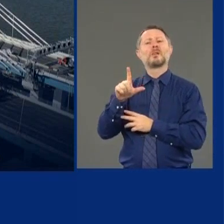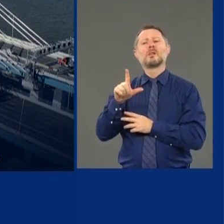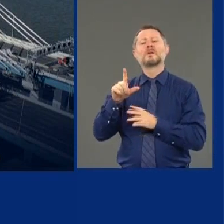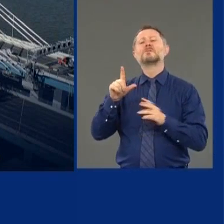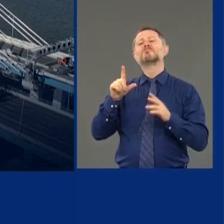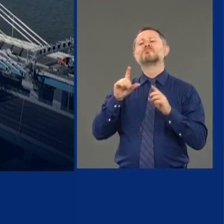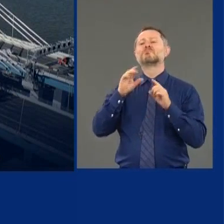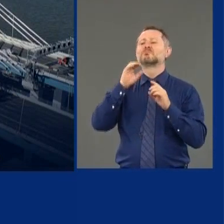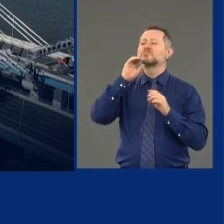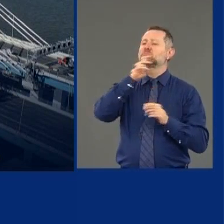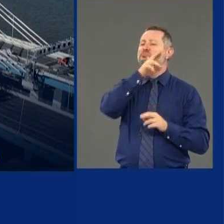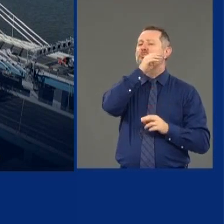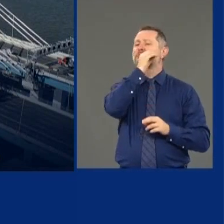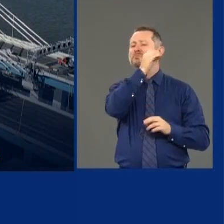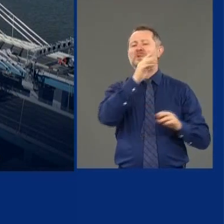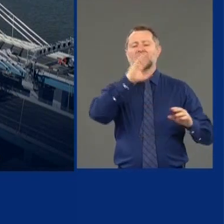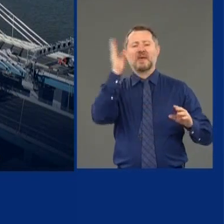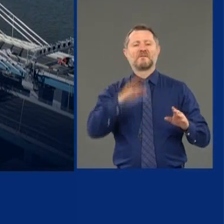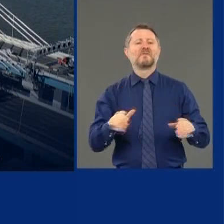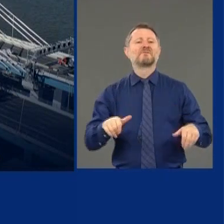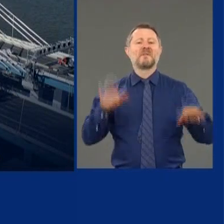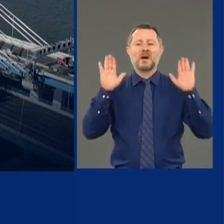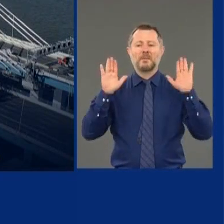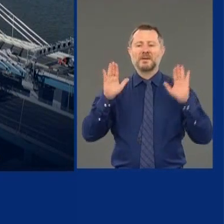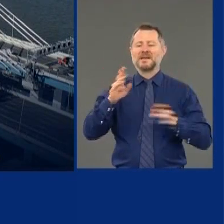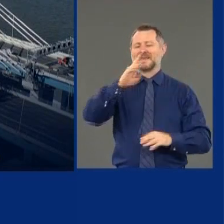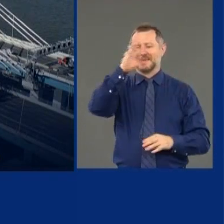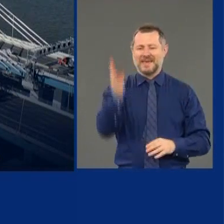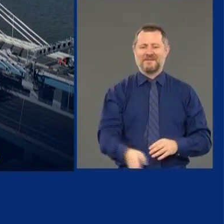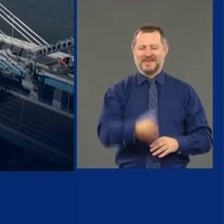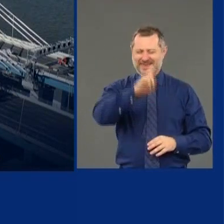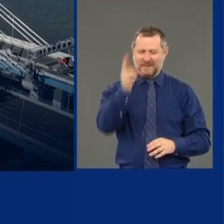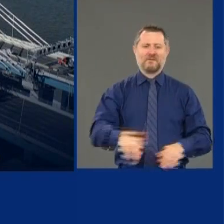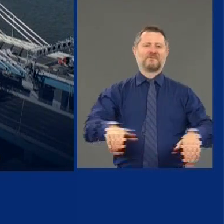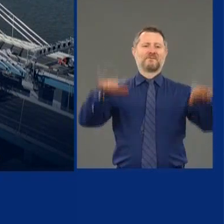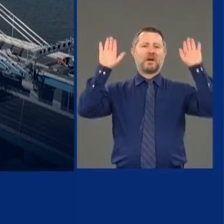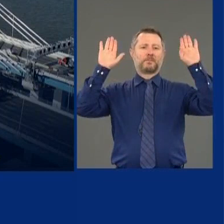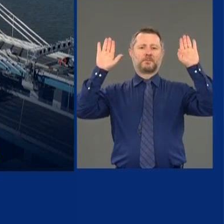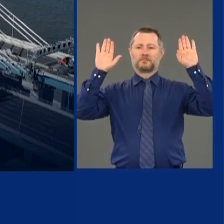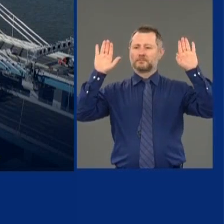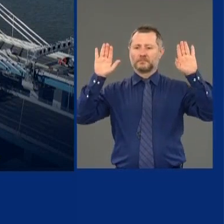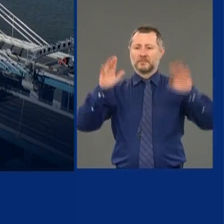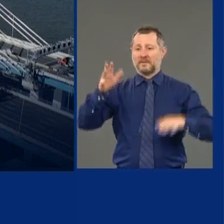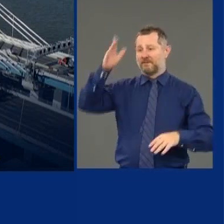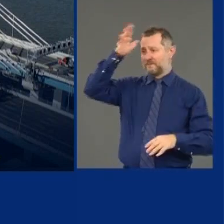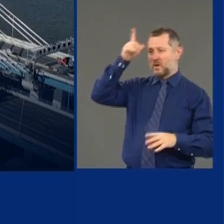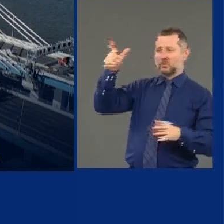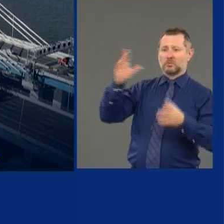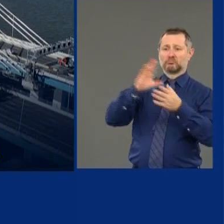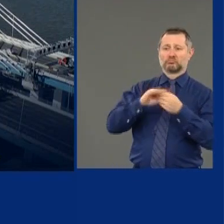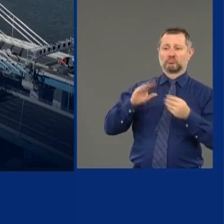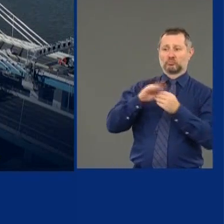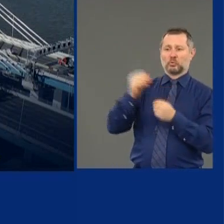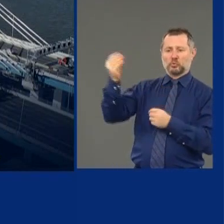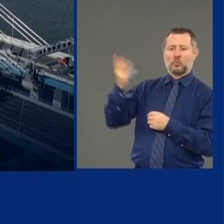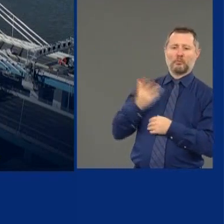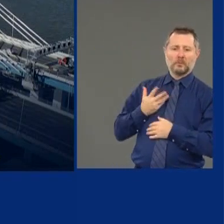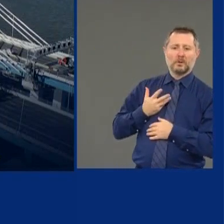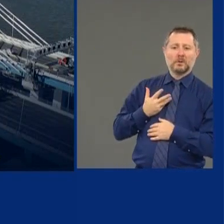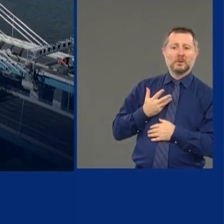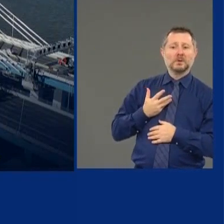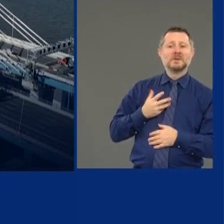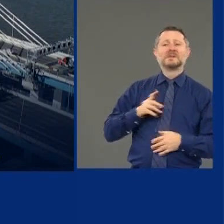up, never give up, never give up. My father said to me, rise above the